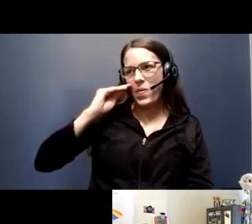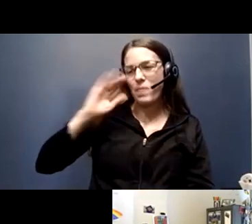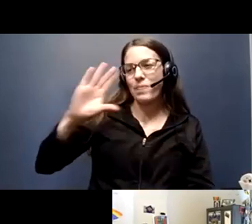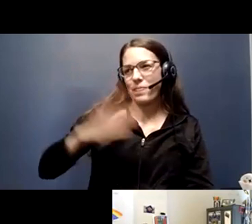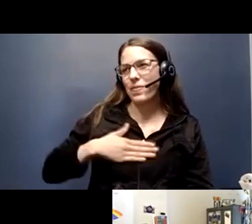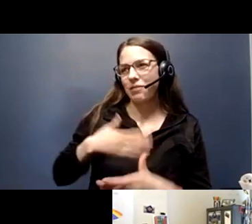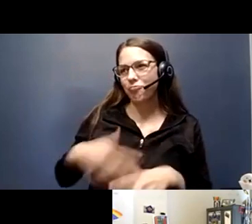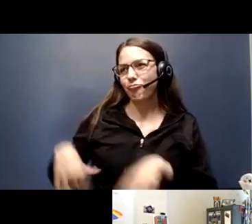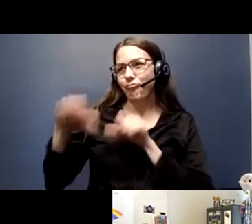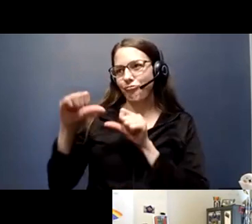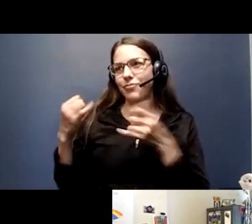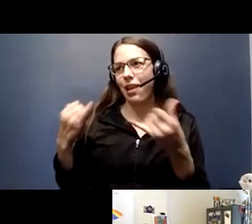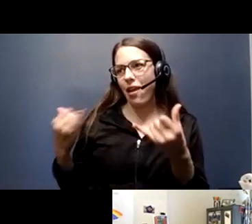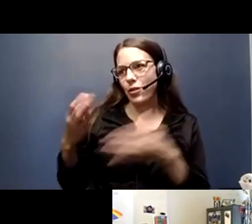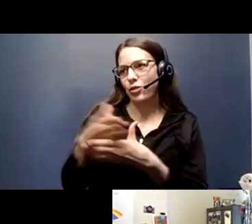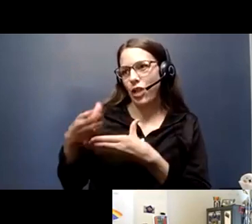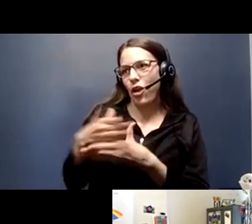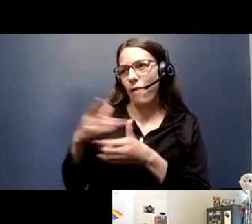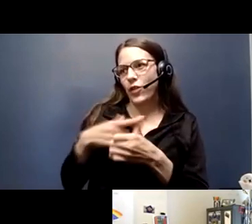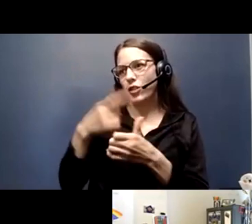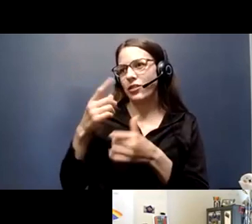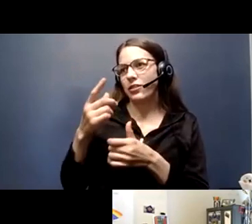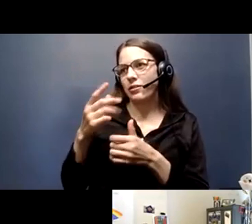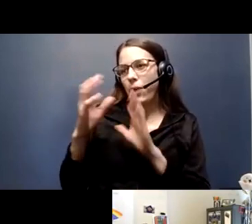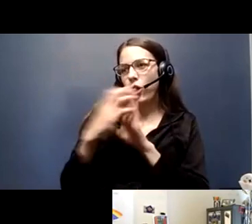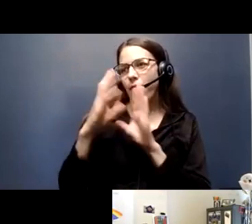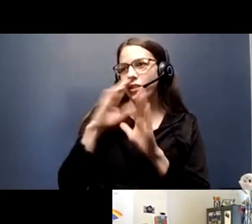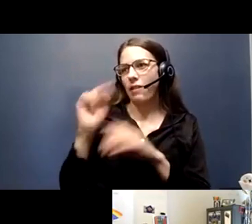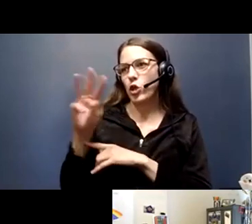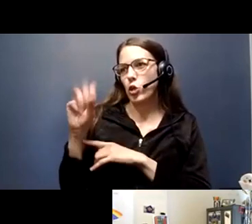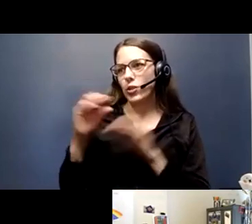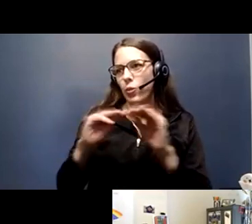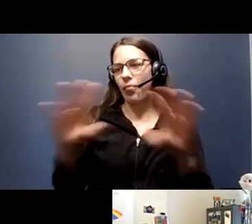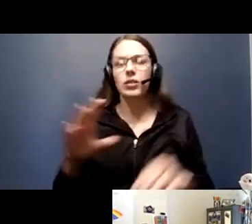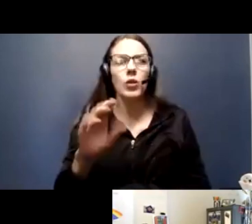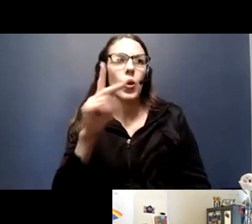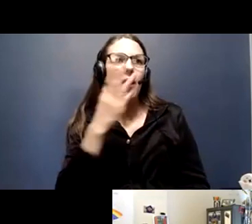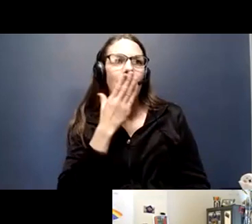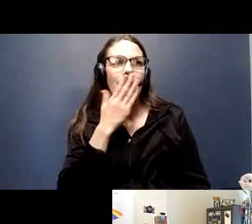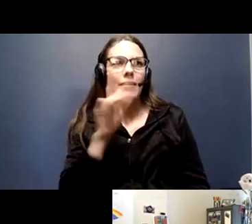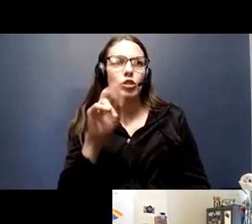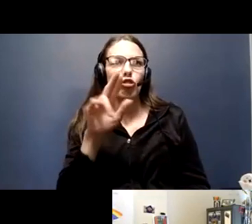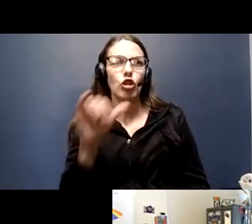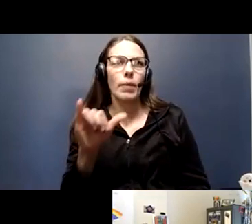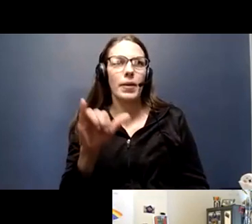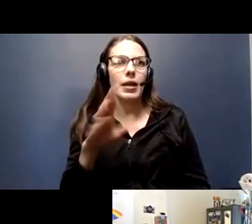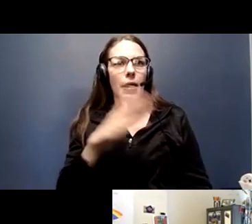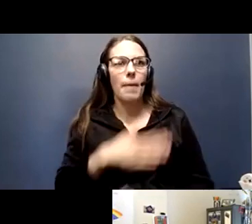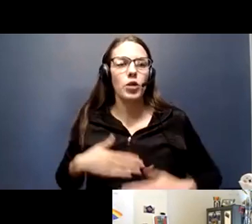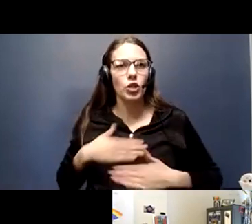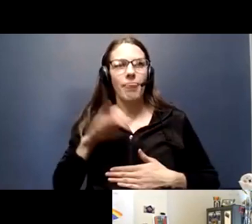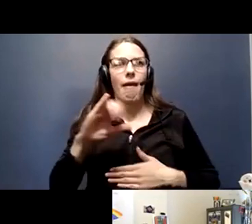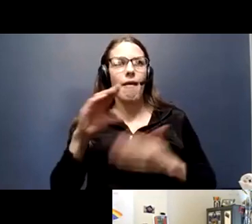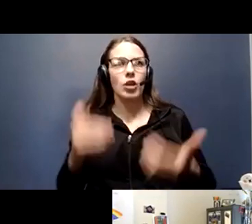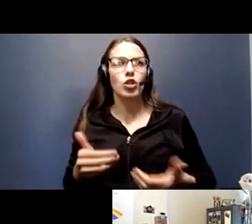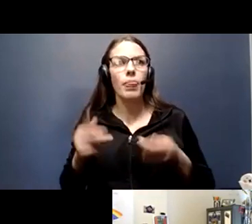just take it away and share the first couple of paragraphs of our news release. Well, thanks, Kirby. I appreciate that introduction